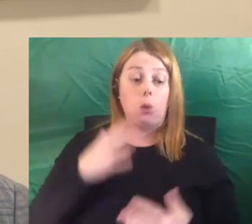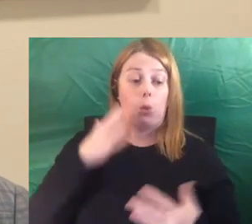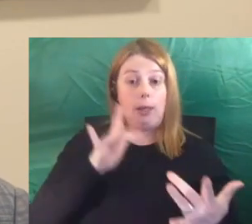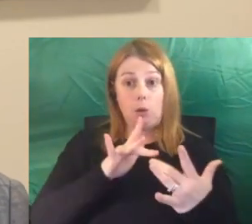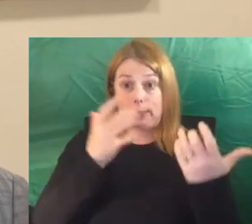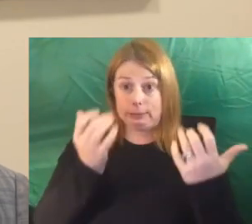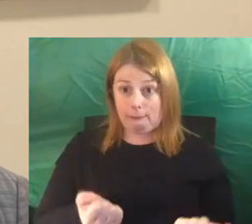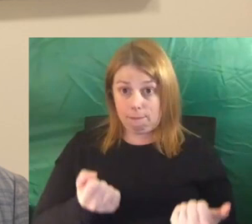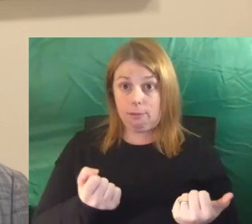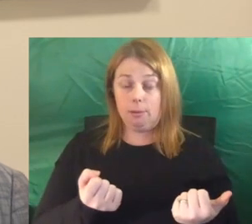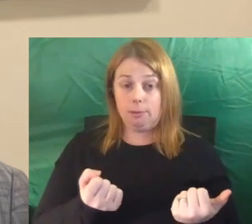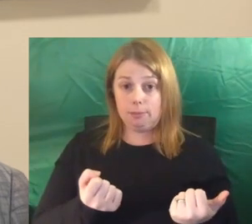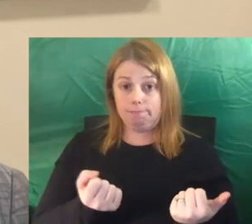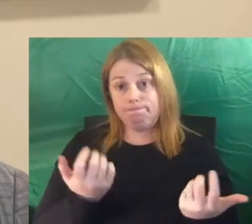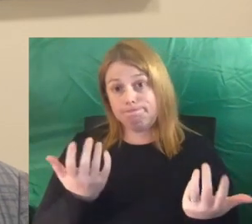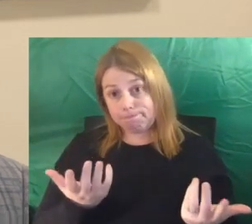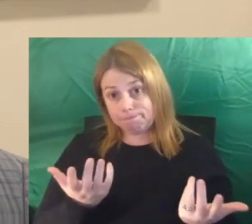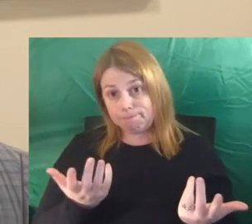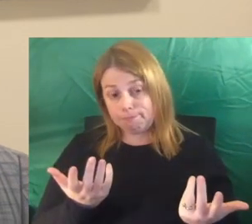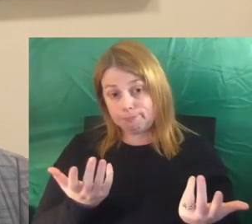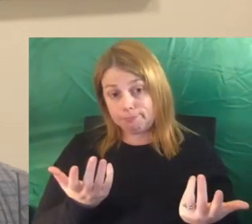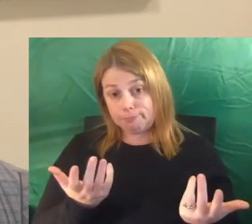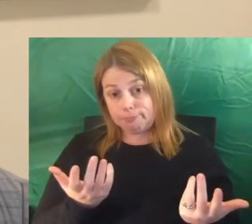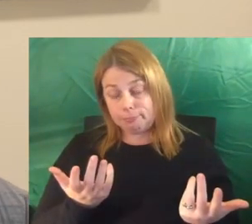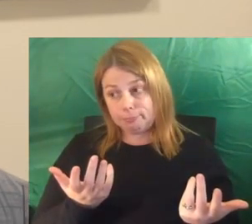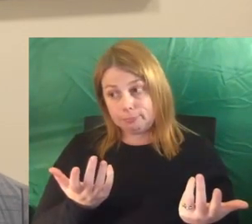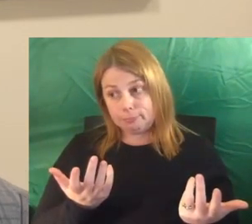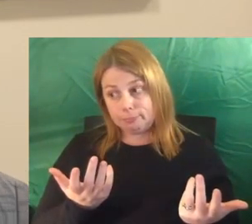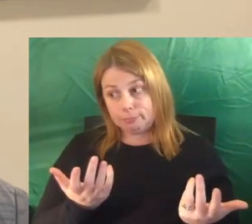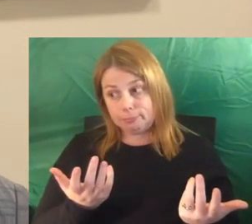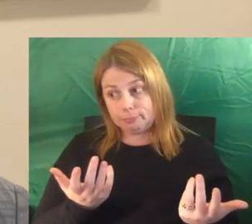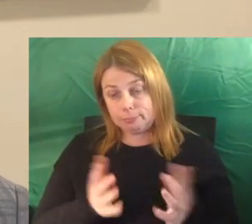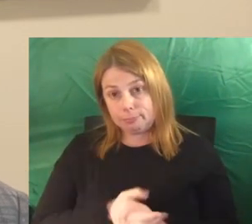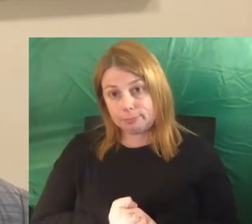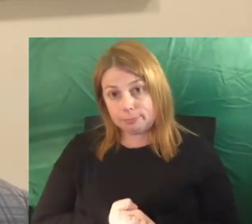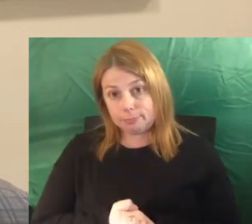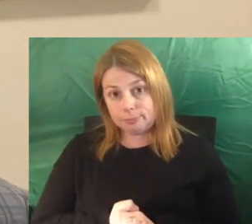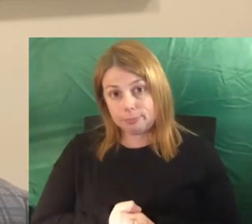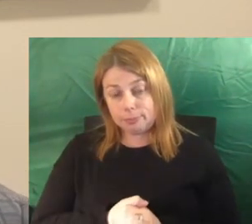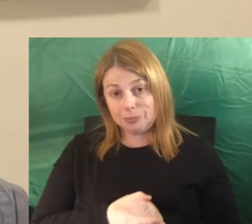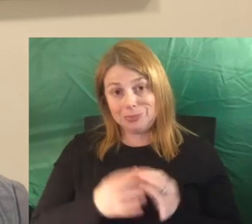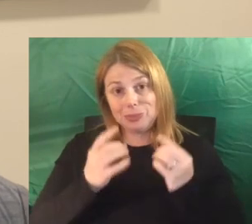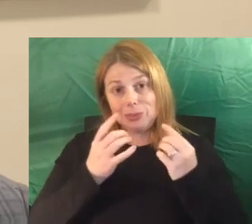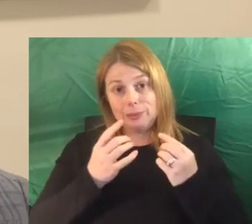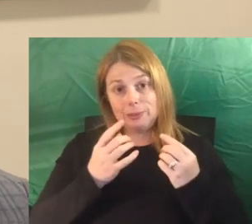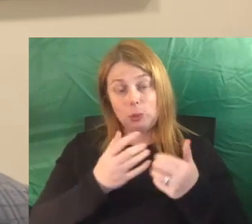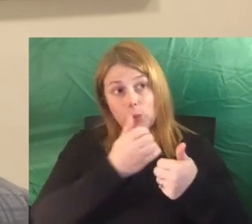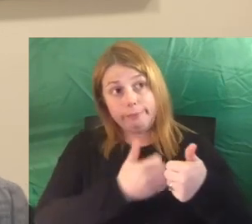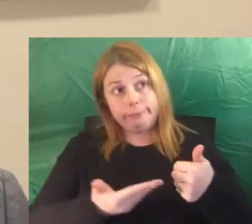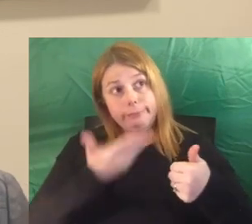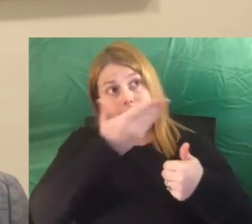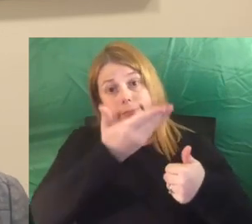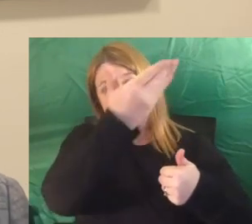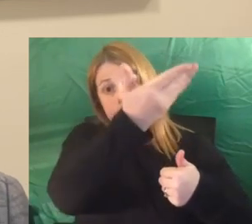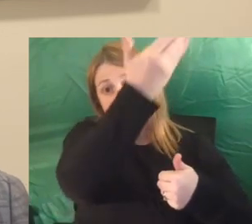I guess you can show the other tiers of government, state government and